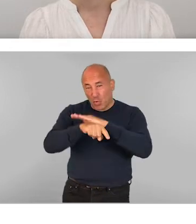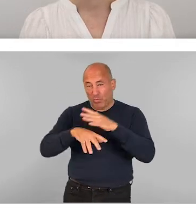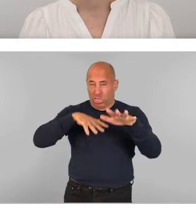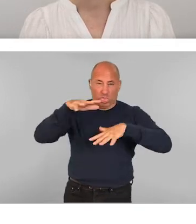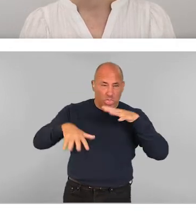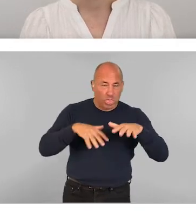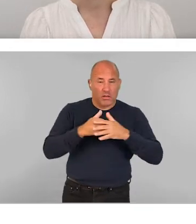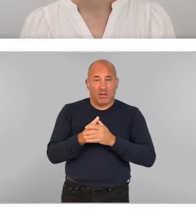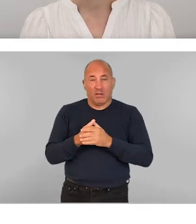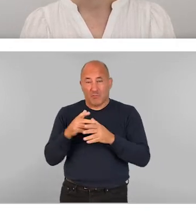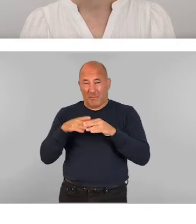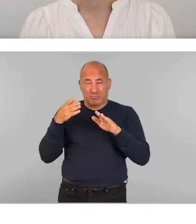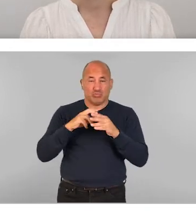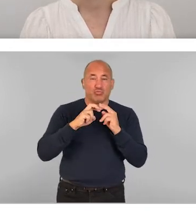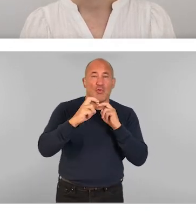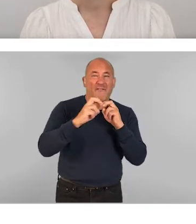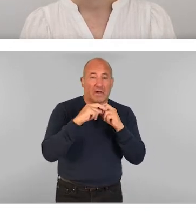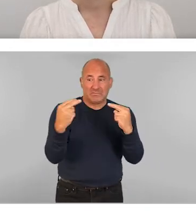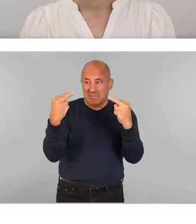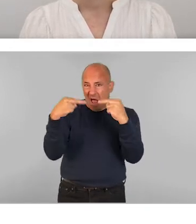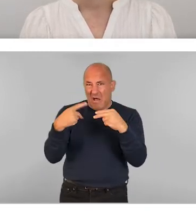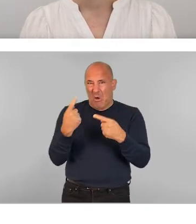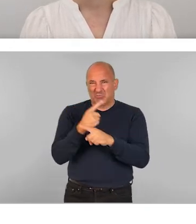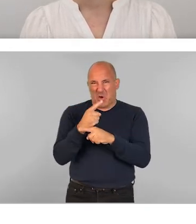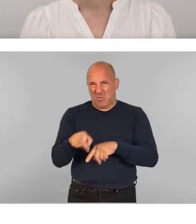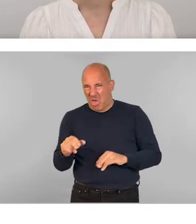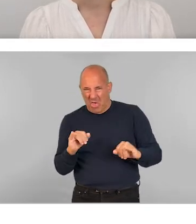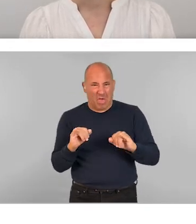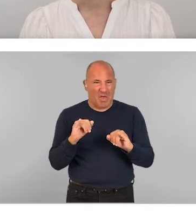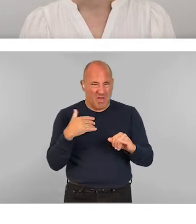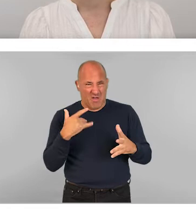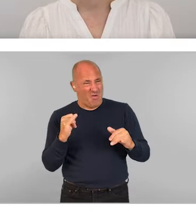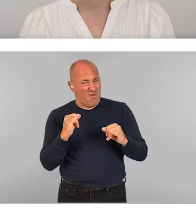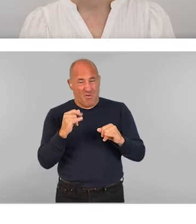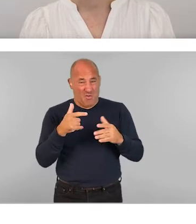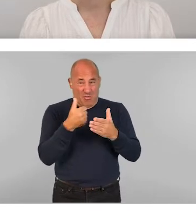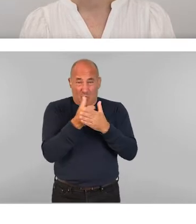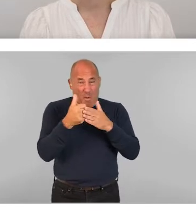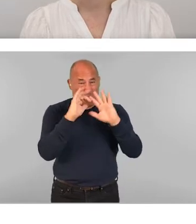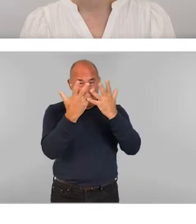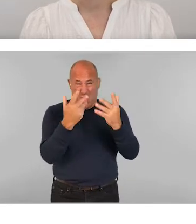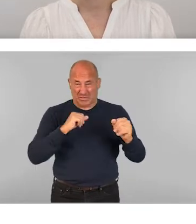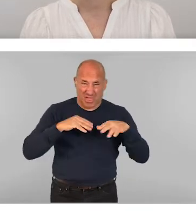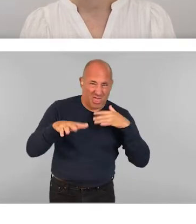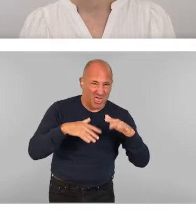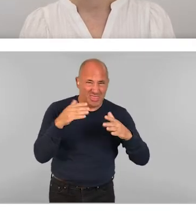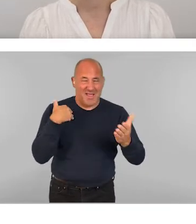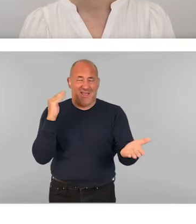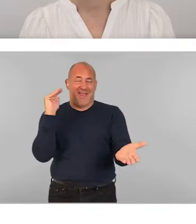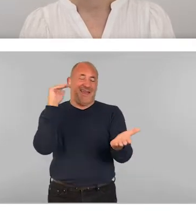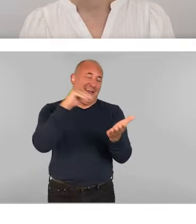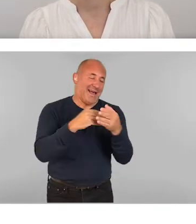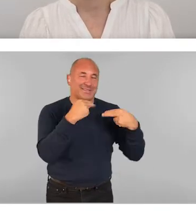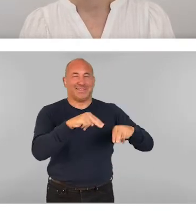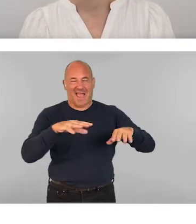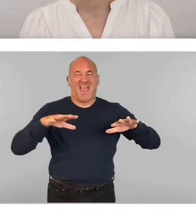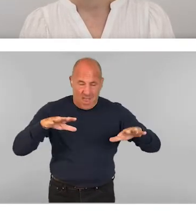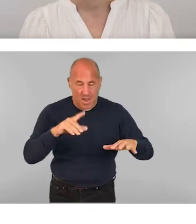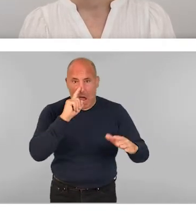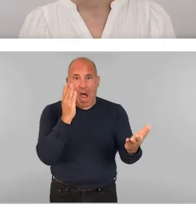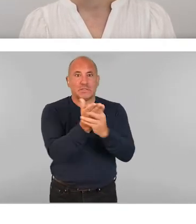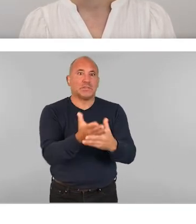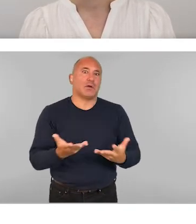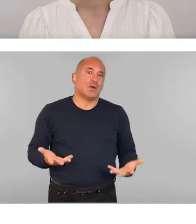They've probably been stared at or commented on. You're making your way in a highly normative world and then you arrive at an inaccessible dance space.